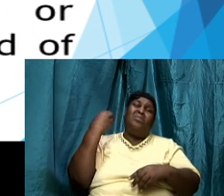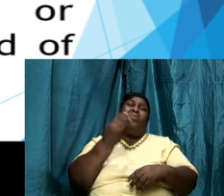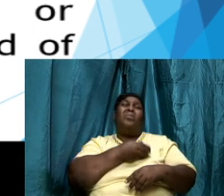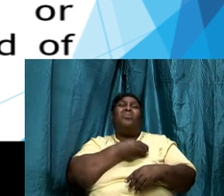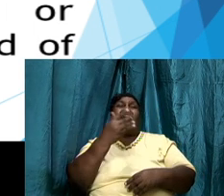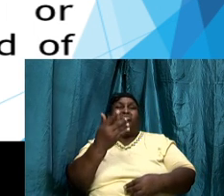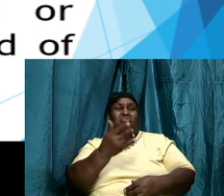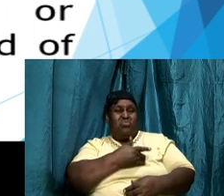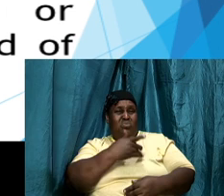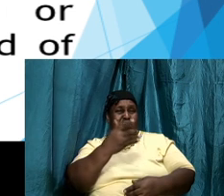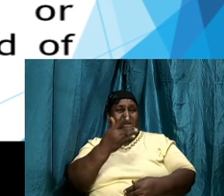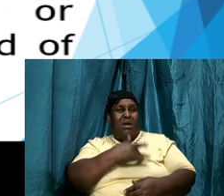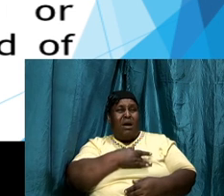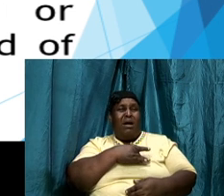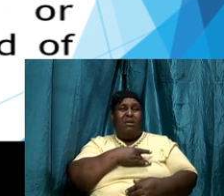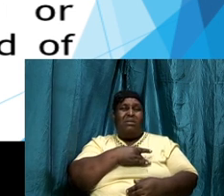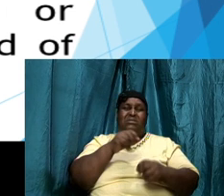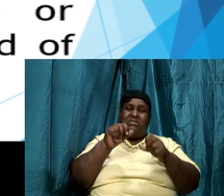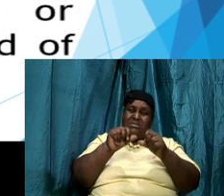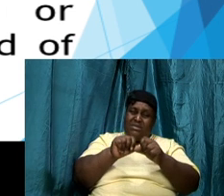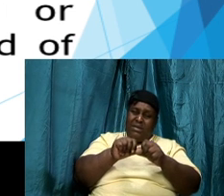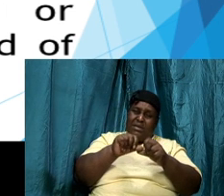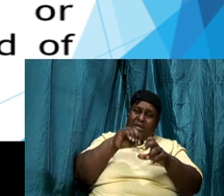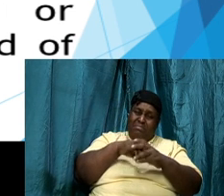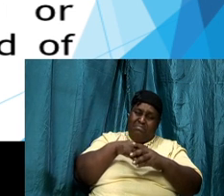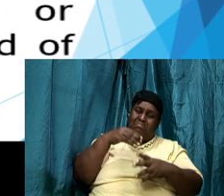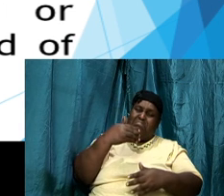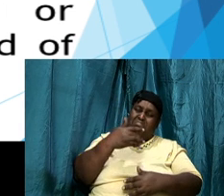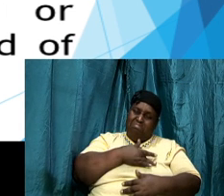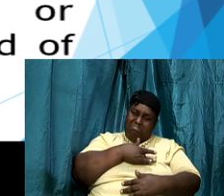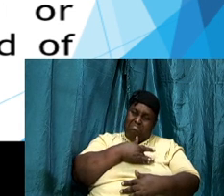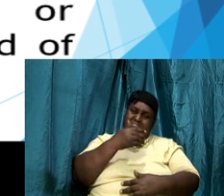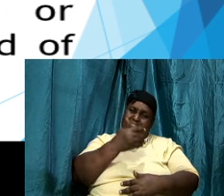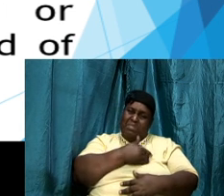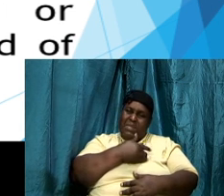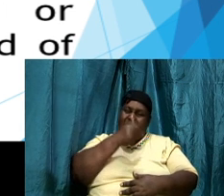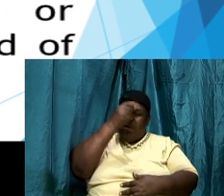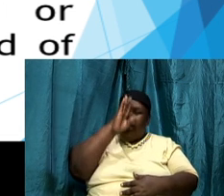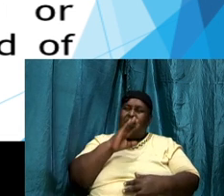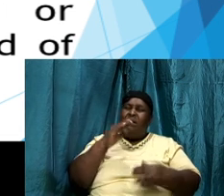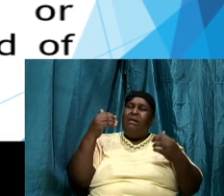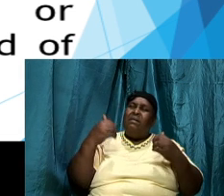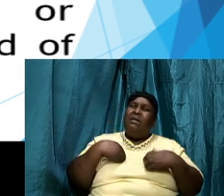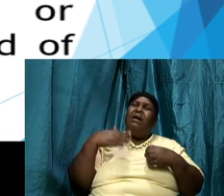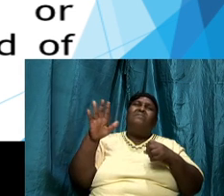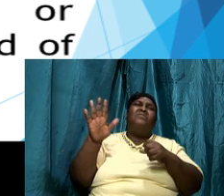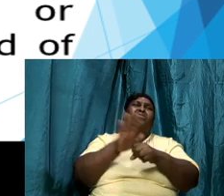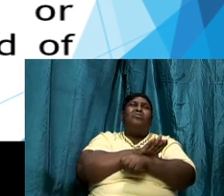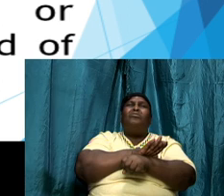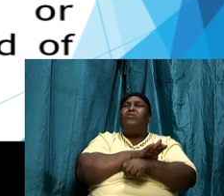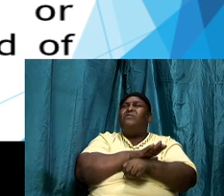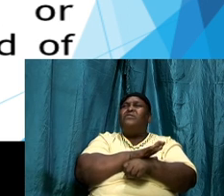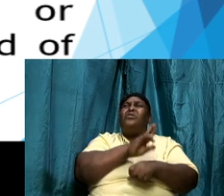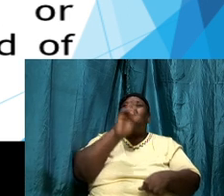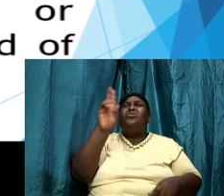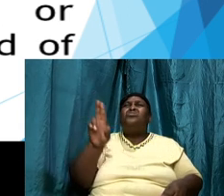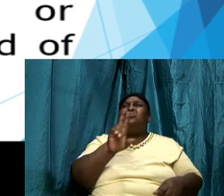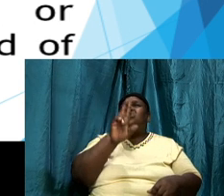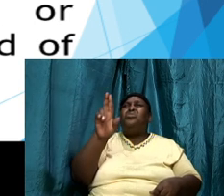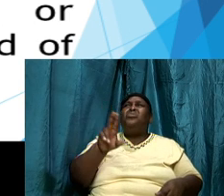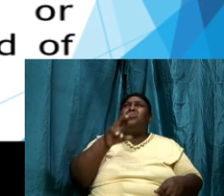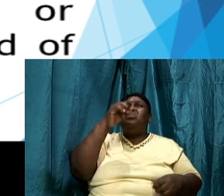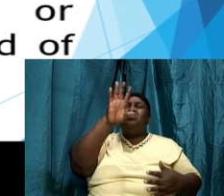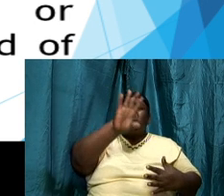richly God has enough to use his spirit to